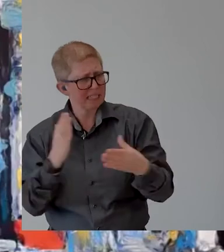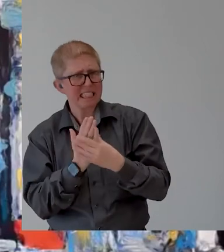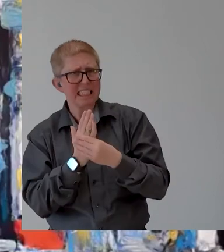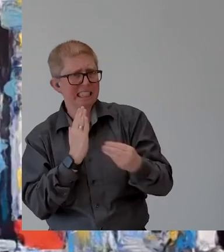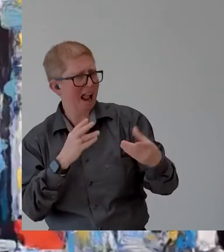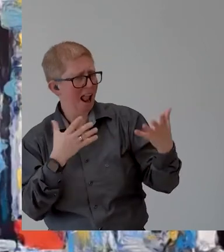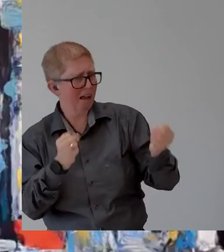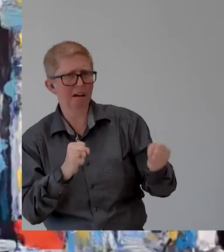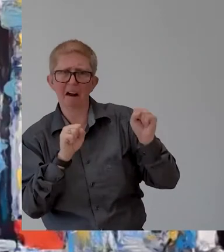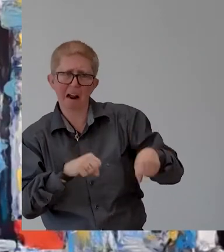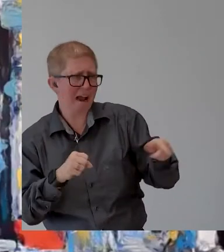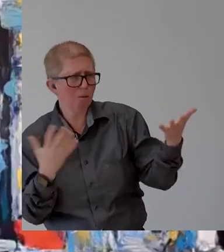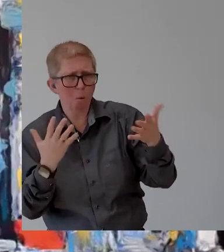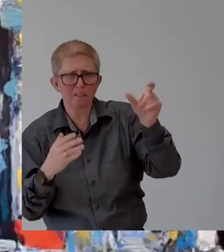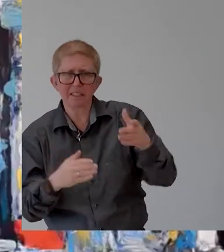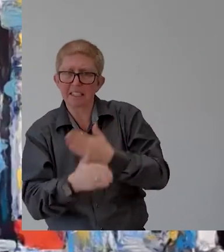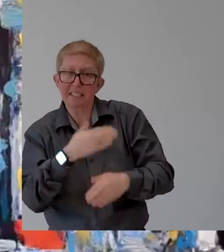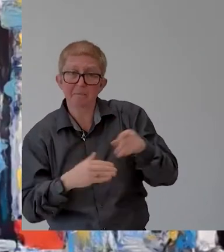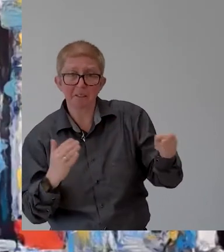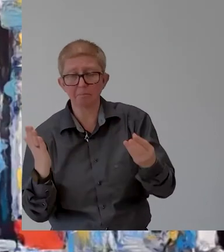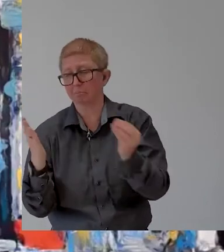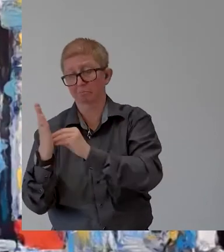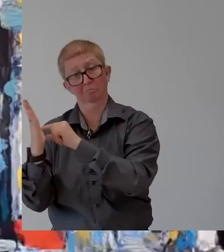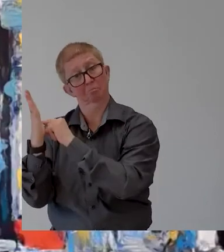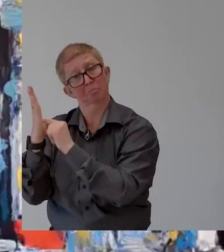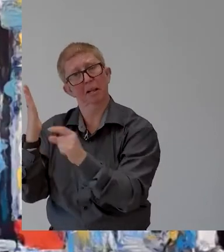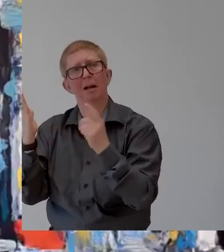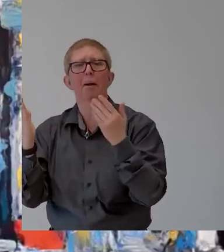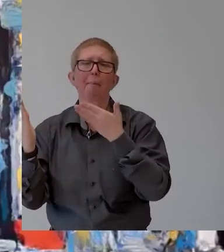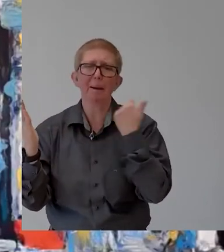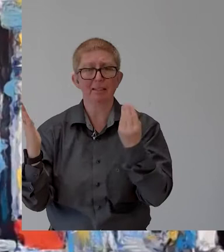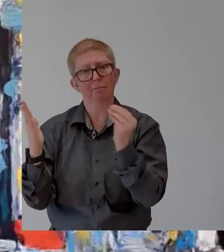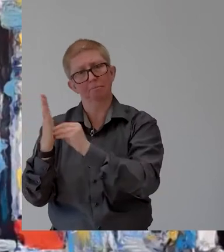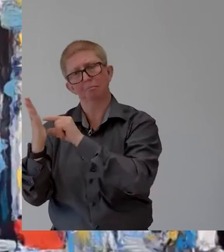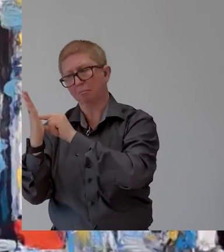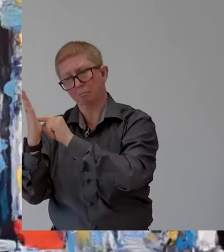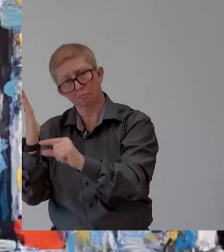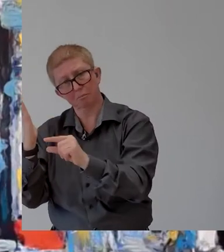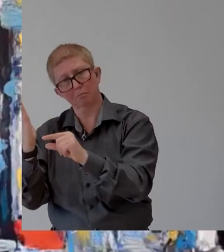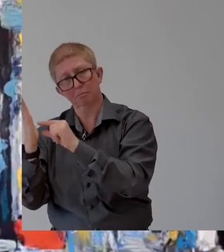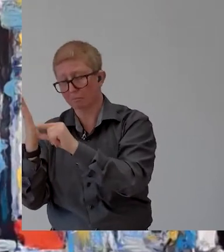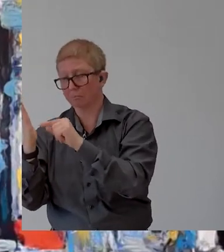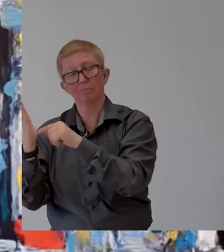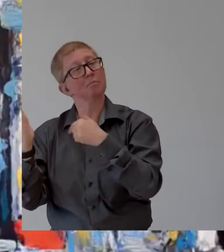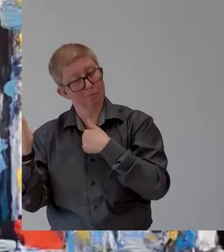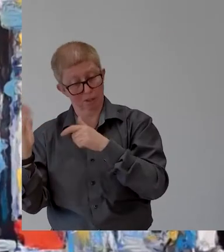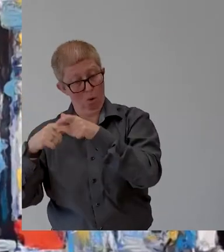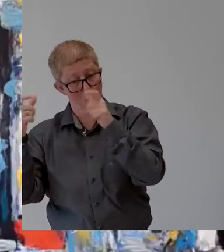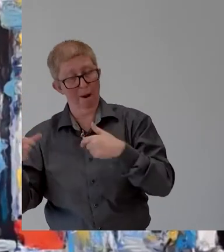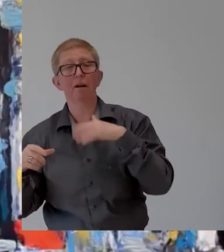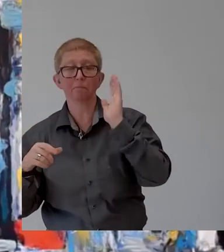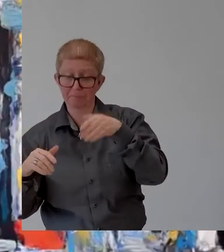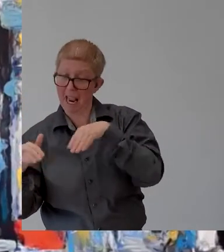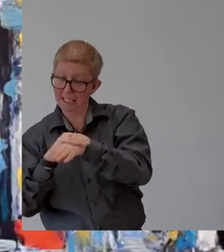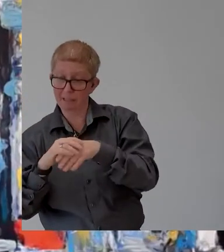is located in a place that is accessible for wheelchair users one less worry a worry to have for those contemplating